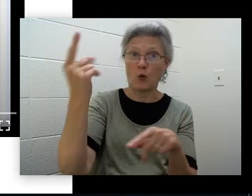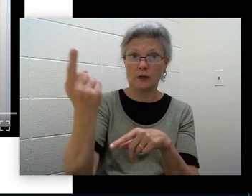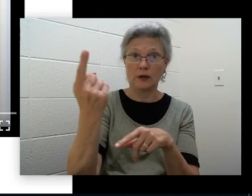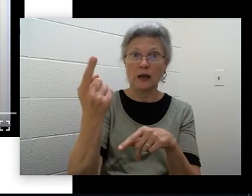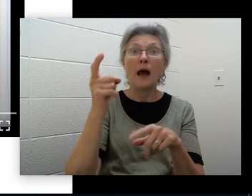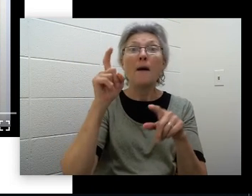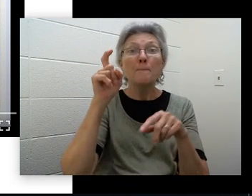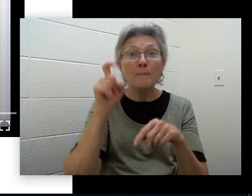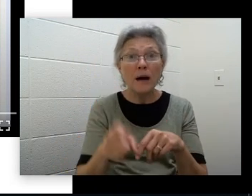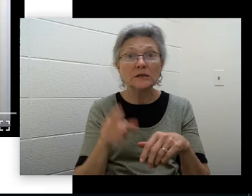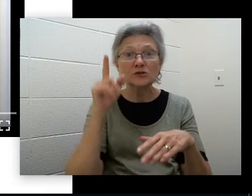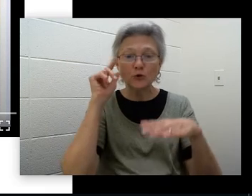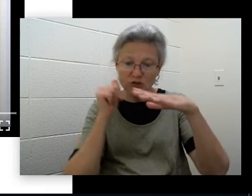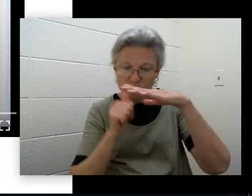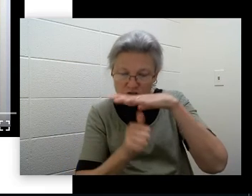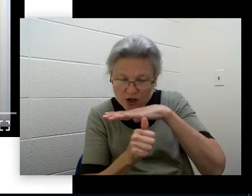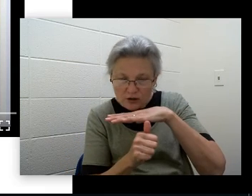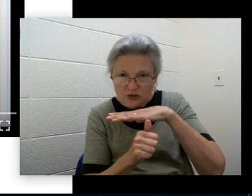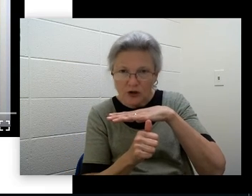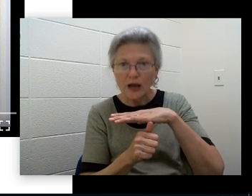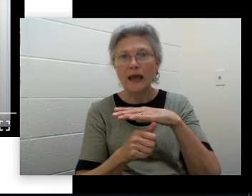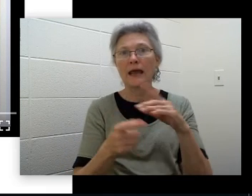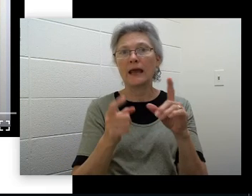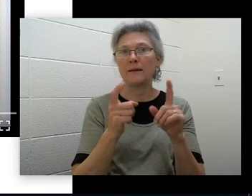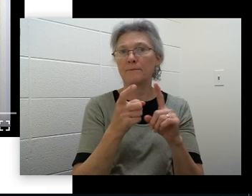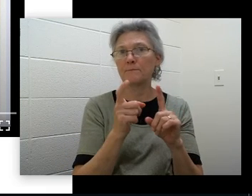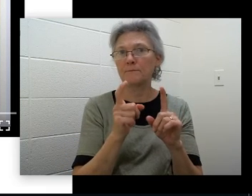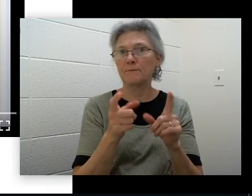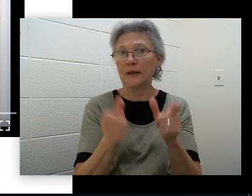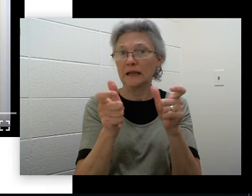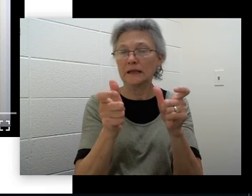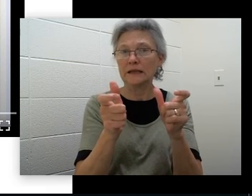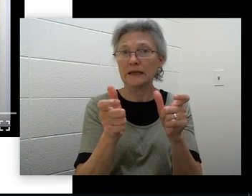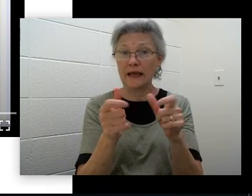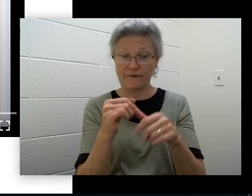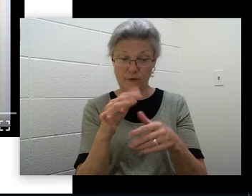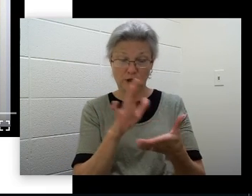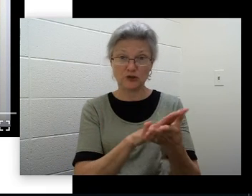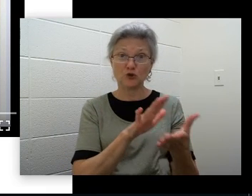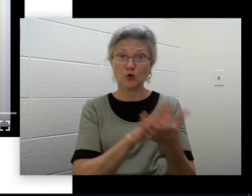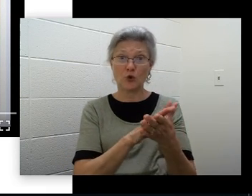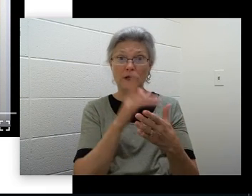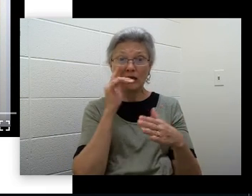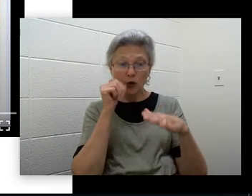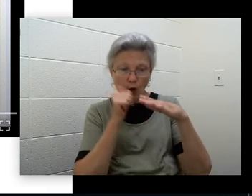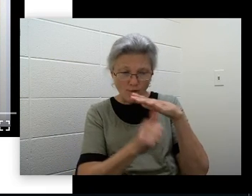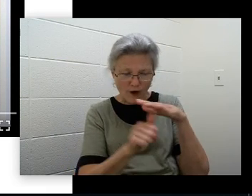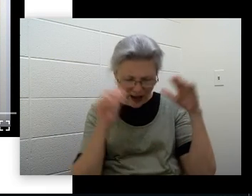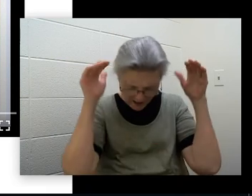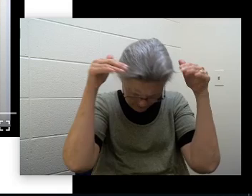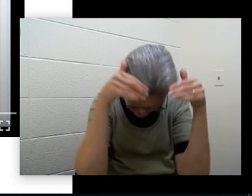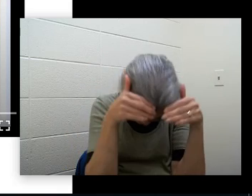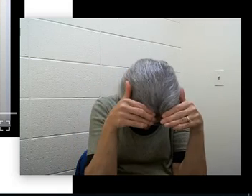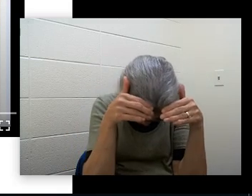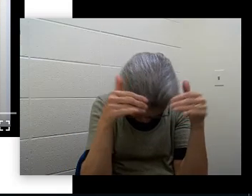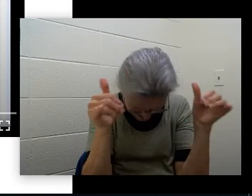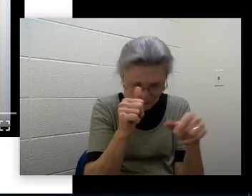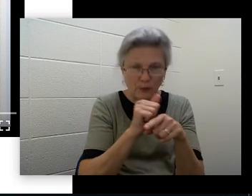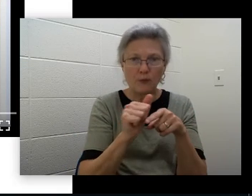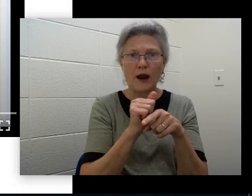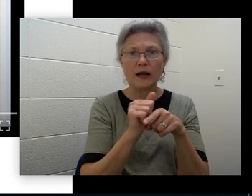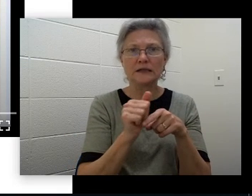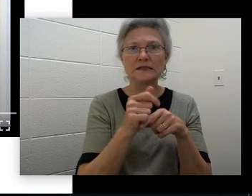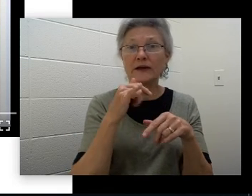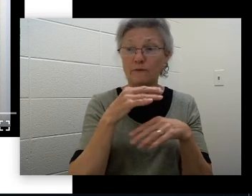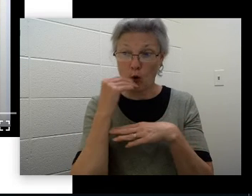If you're at school, we're going to follow our school's plan and get to our assigned place and get into position like we practiced. Okay,